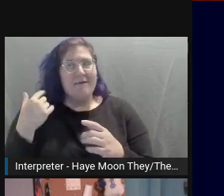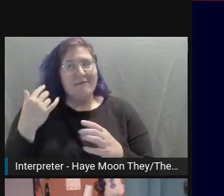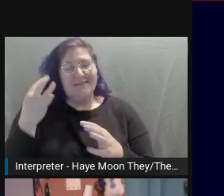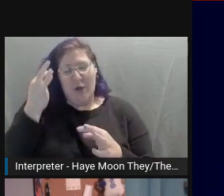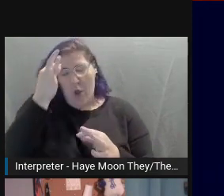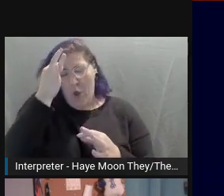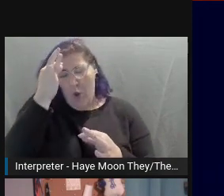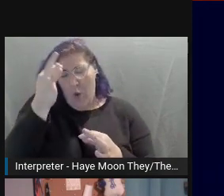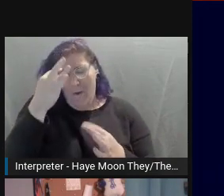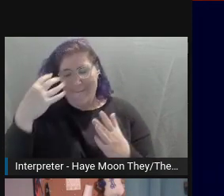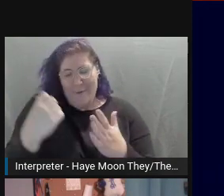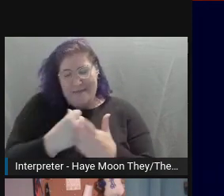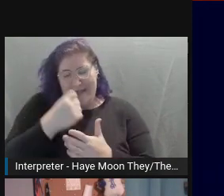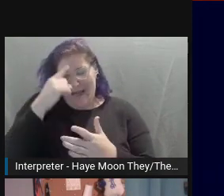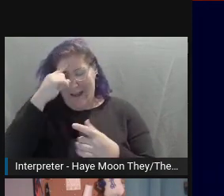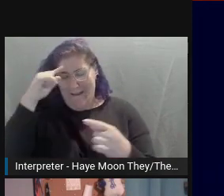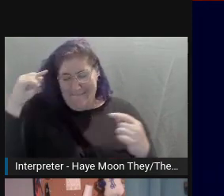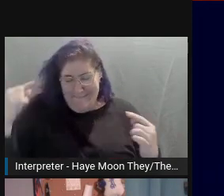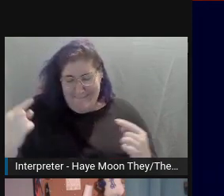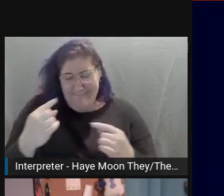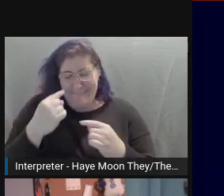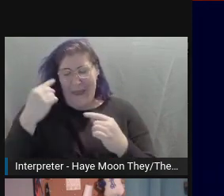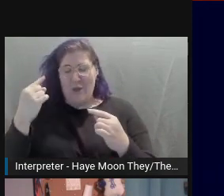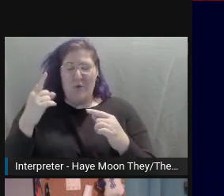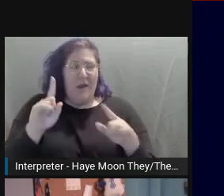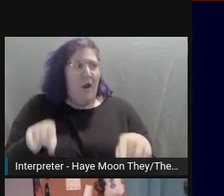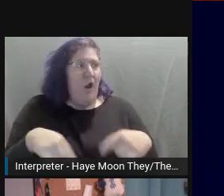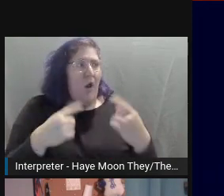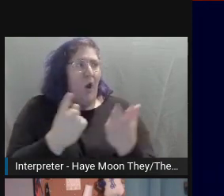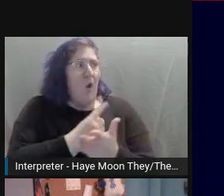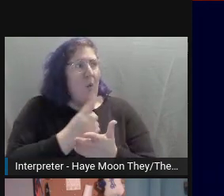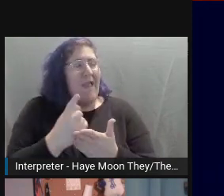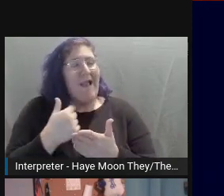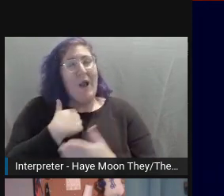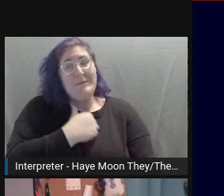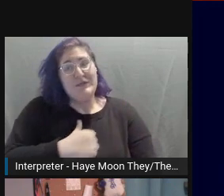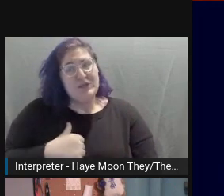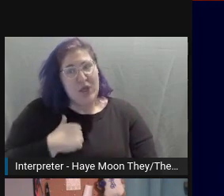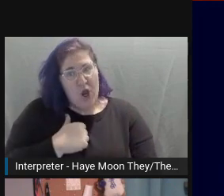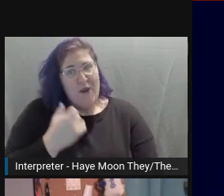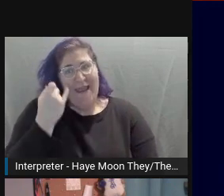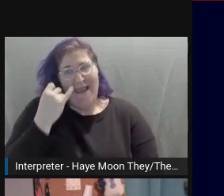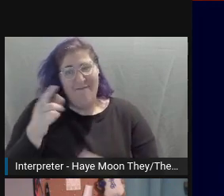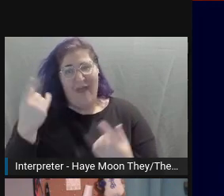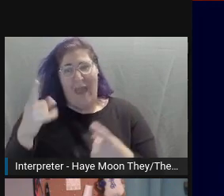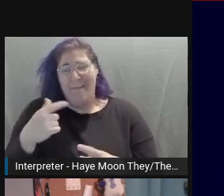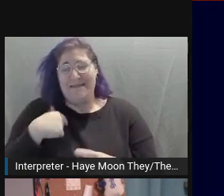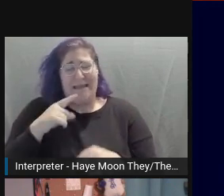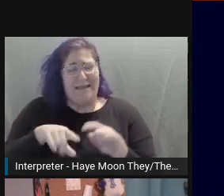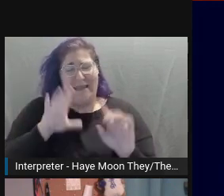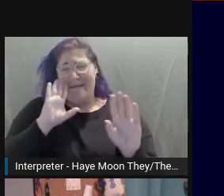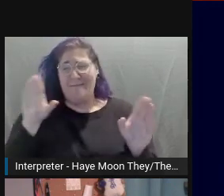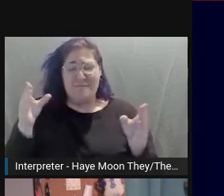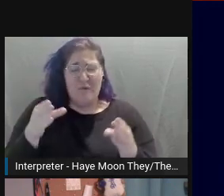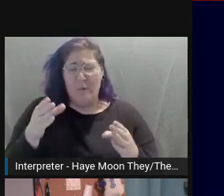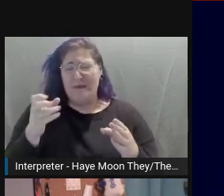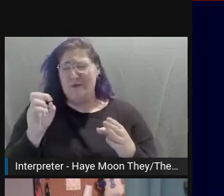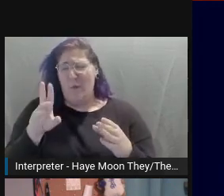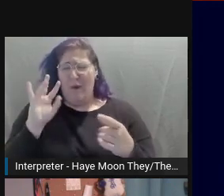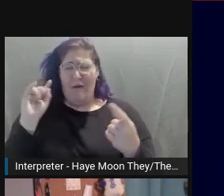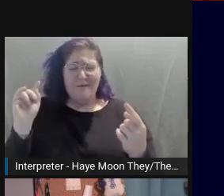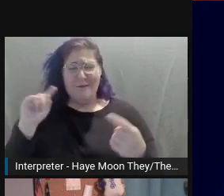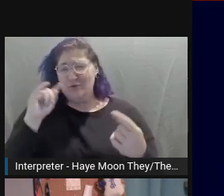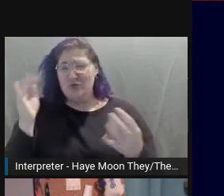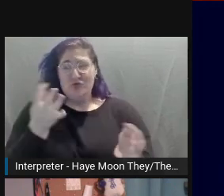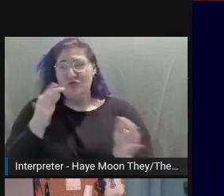week. So I apologize in advance if it takes me a little bit longer to kind of refocus on my presentation here. But let's get